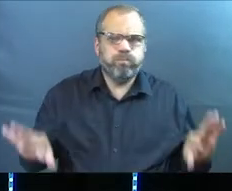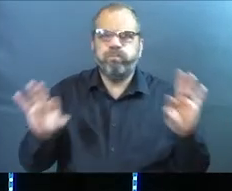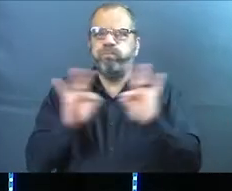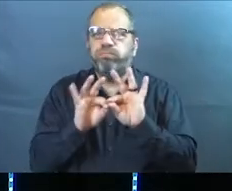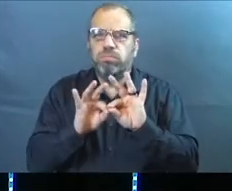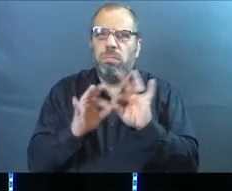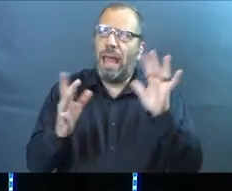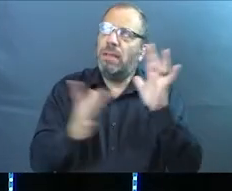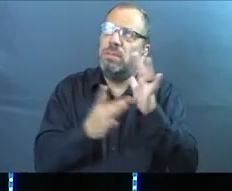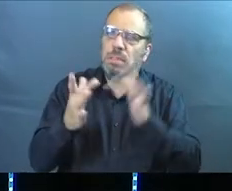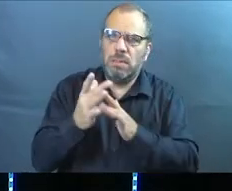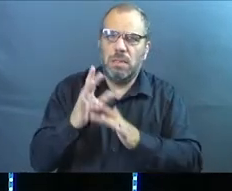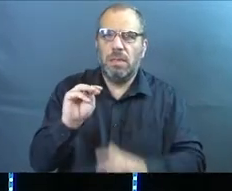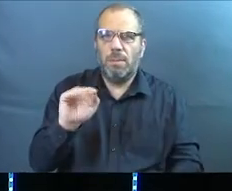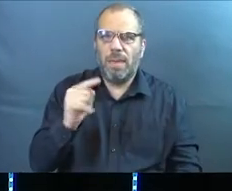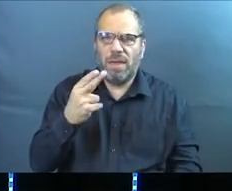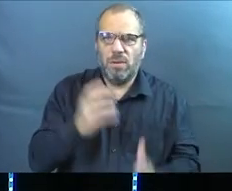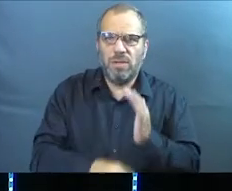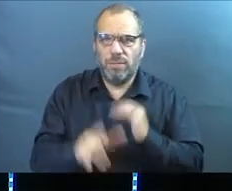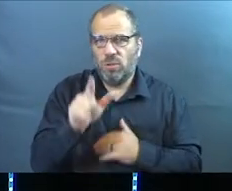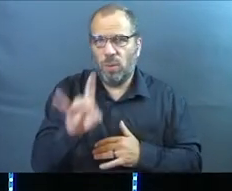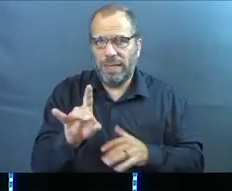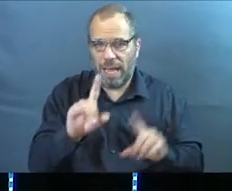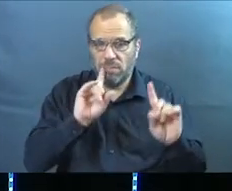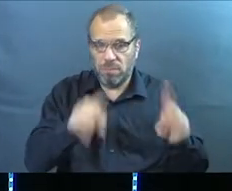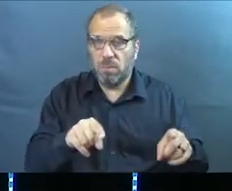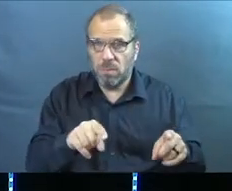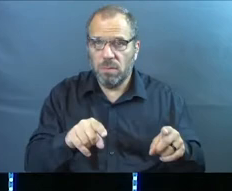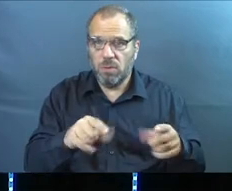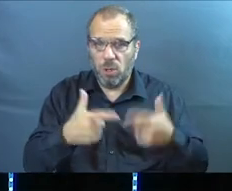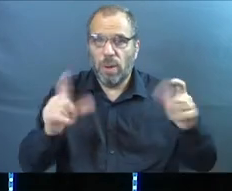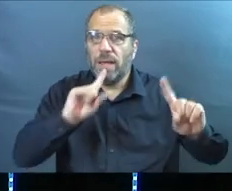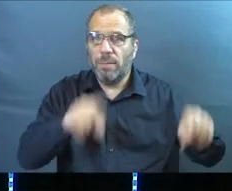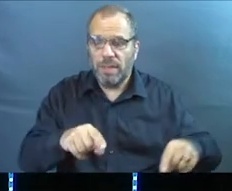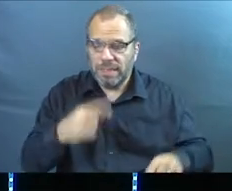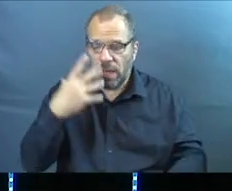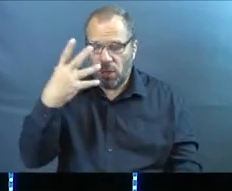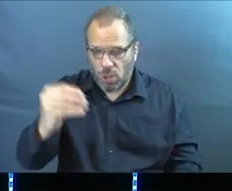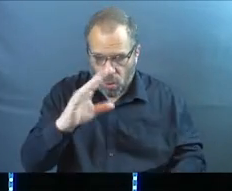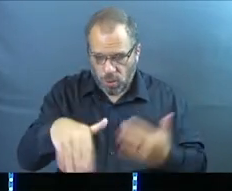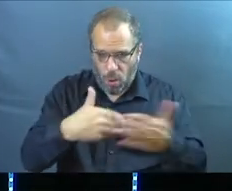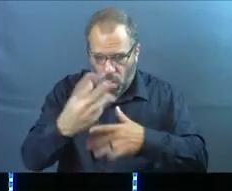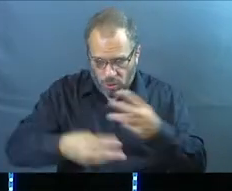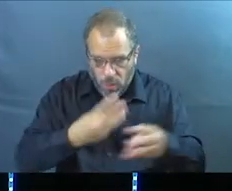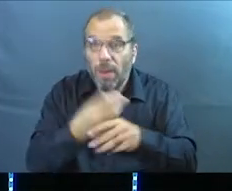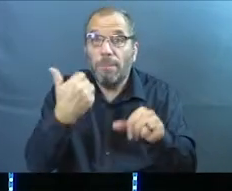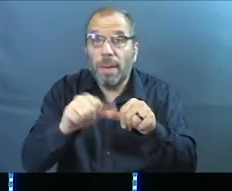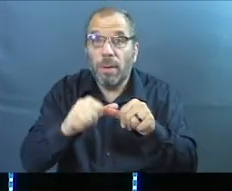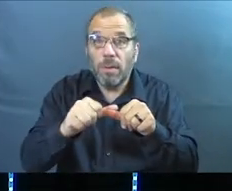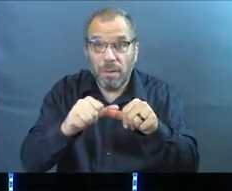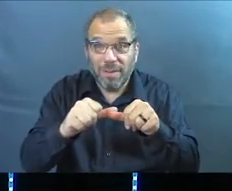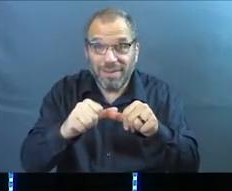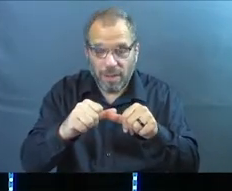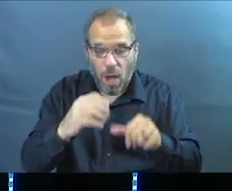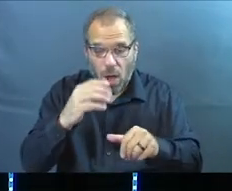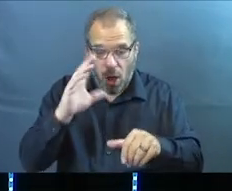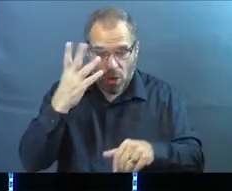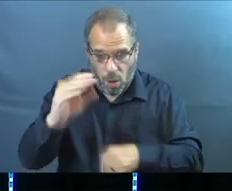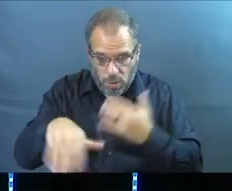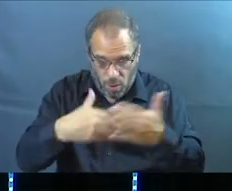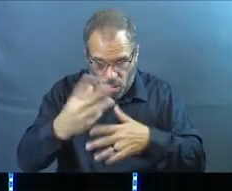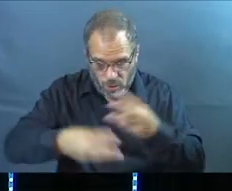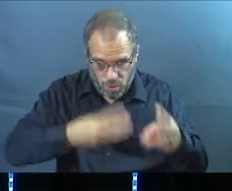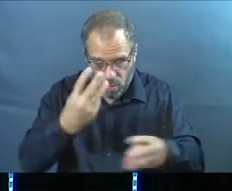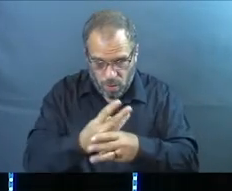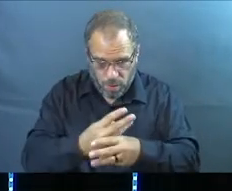Jesus gave the great commission. Some of you guys know that in Matthew 28. He said, go into all the world. Do you remember the words? Go into all the